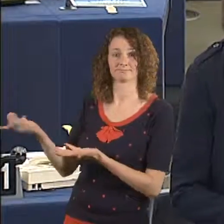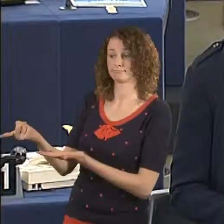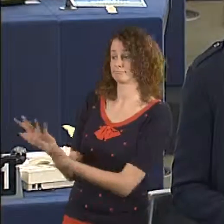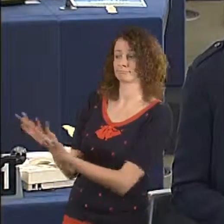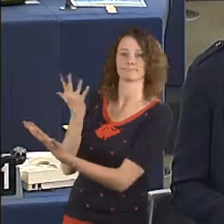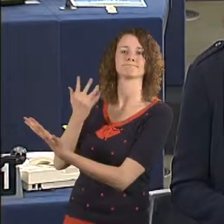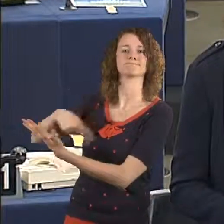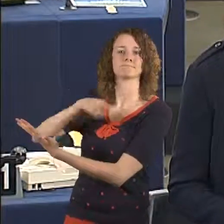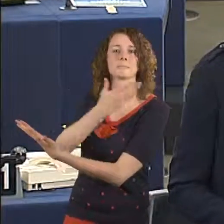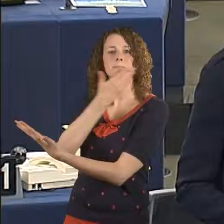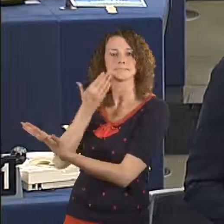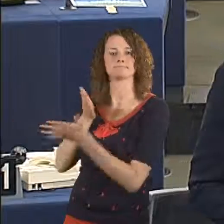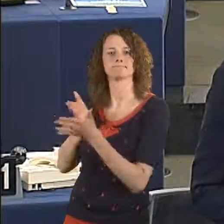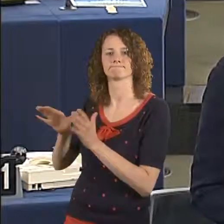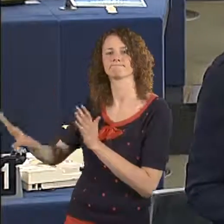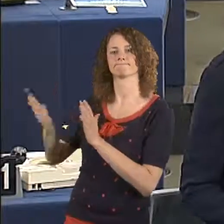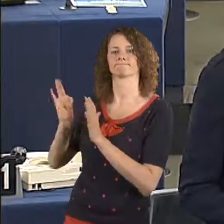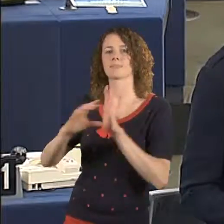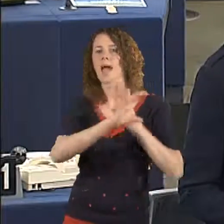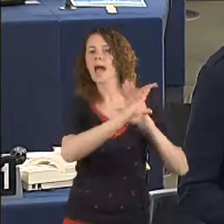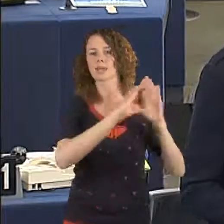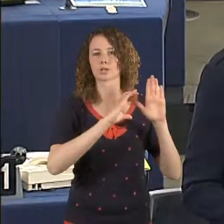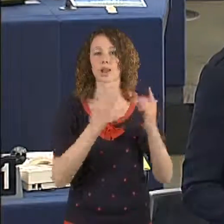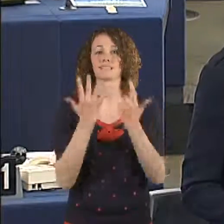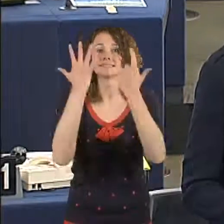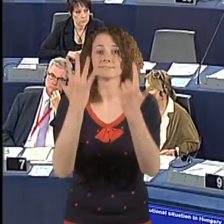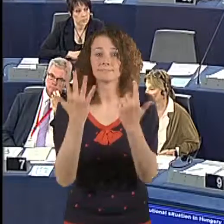decide how to deal with it.